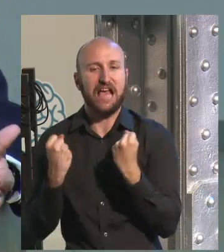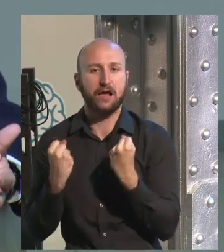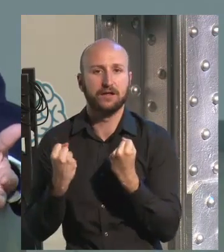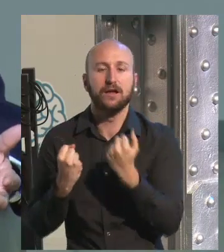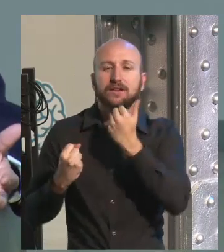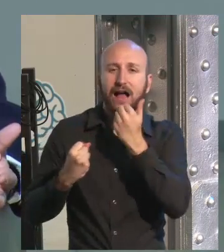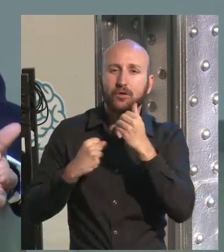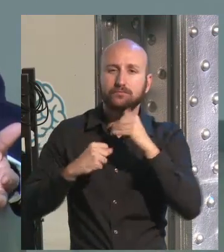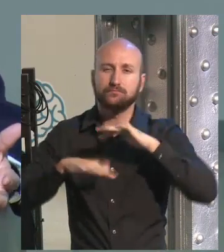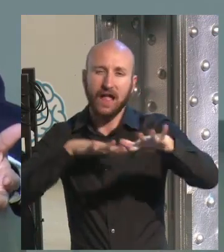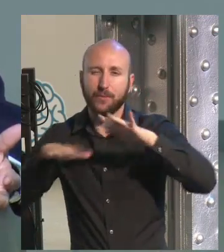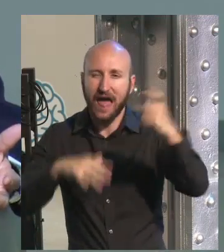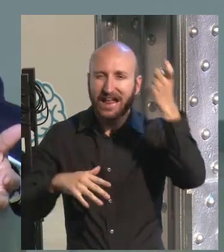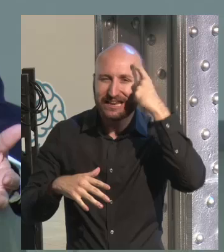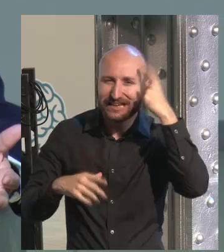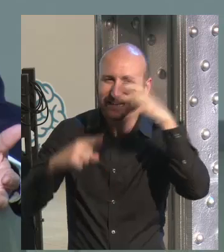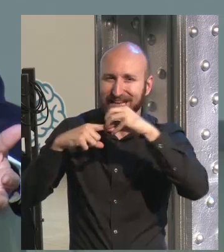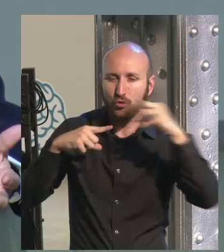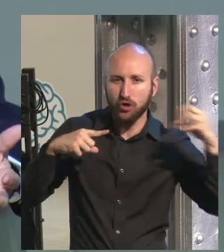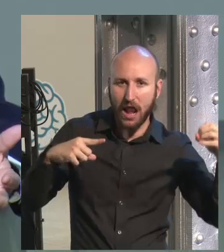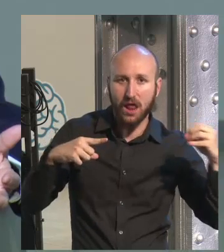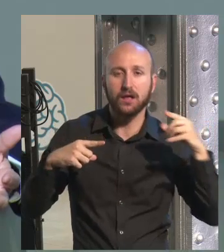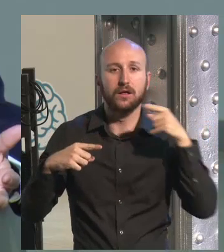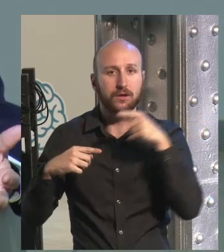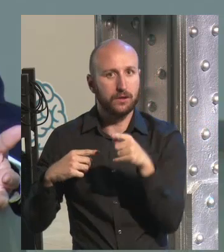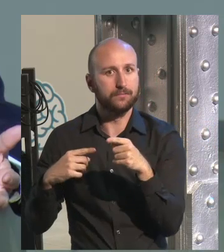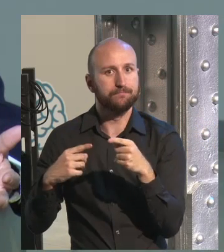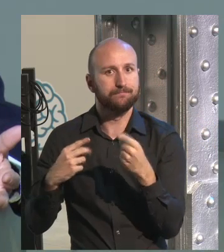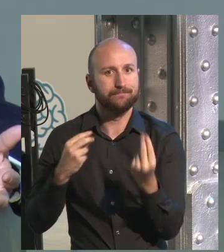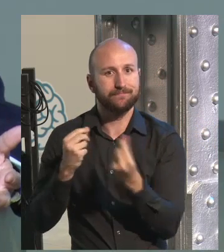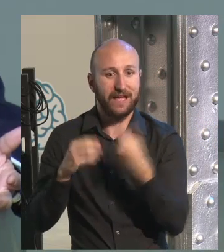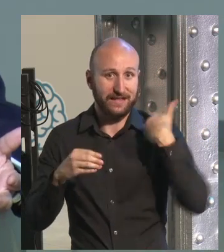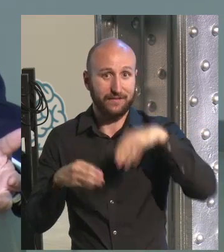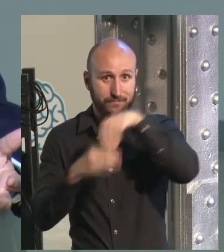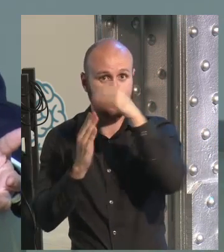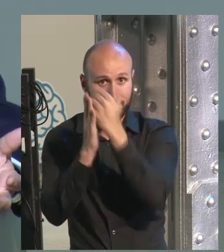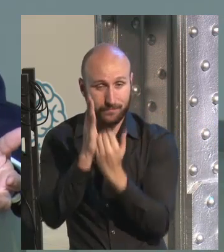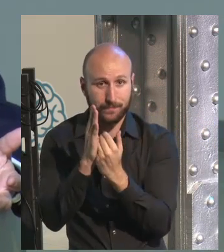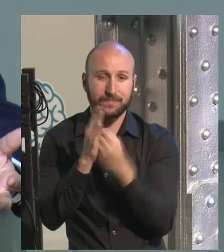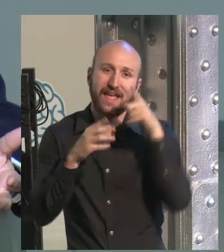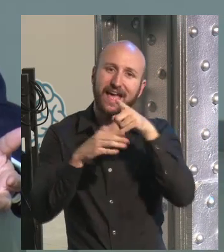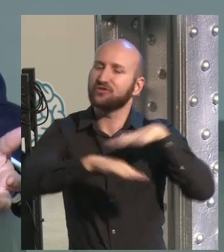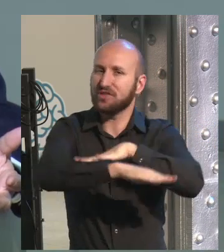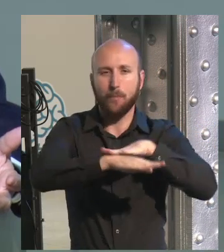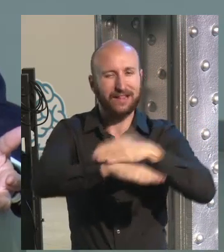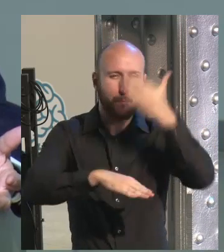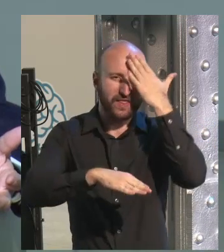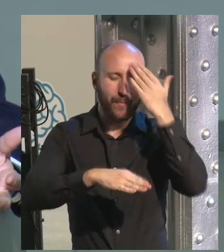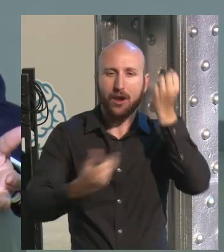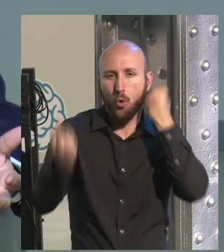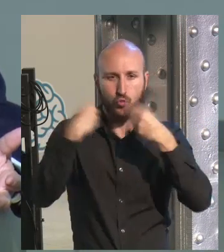is an energy, is a neuronal activity genetically